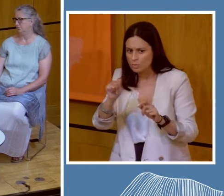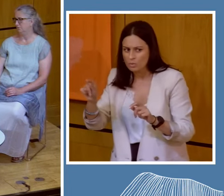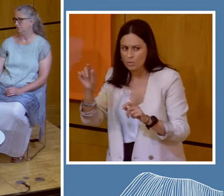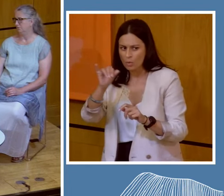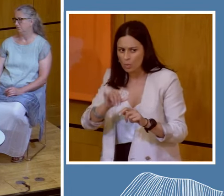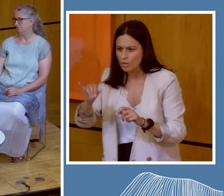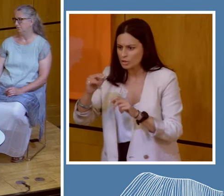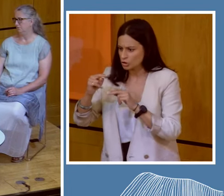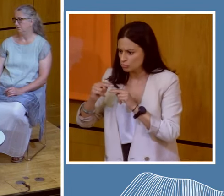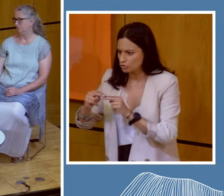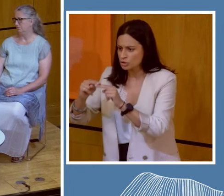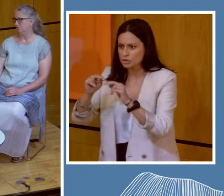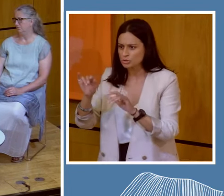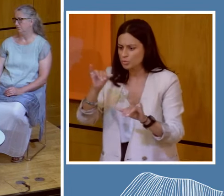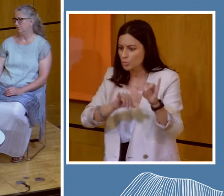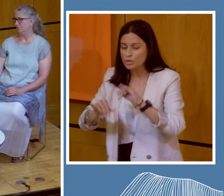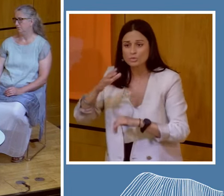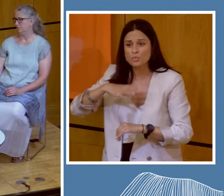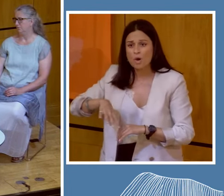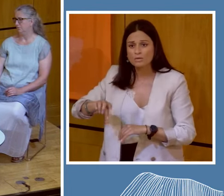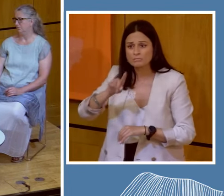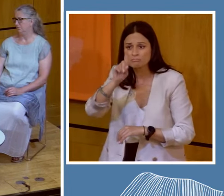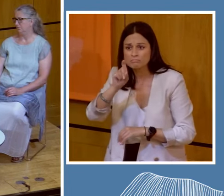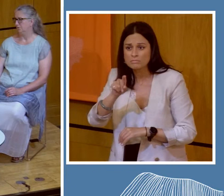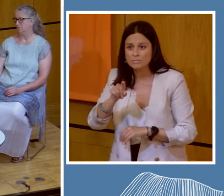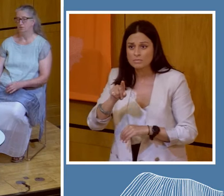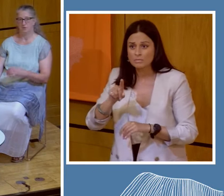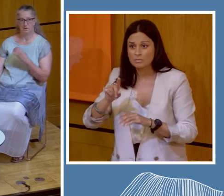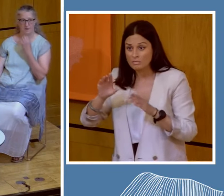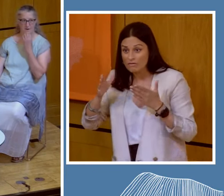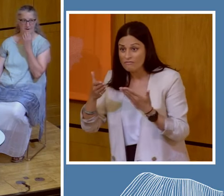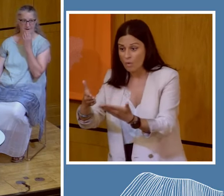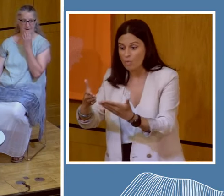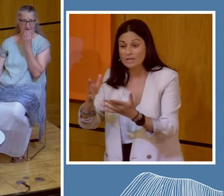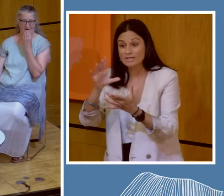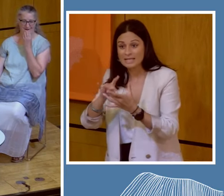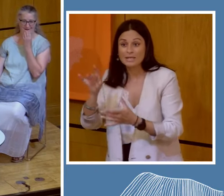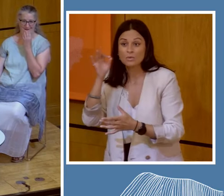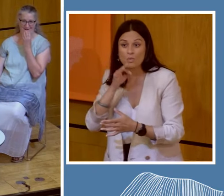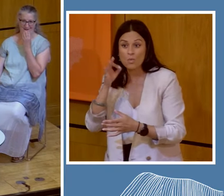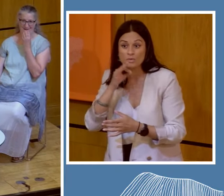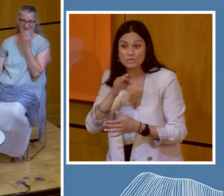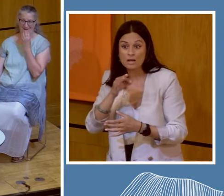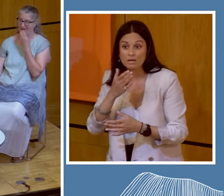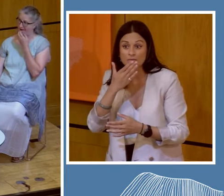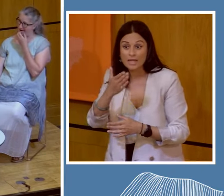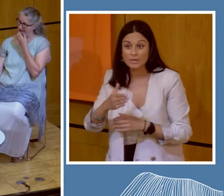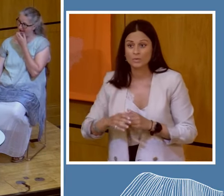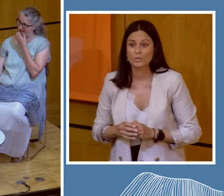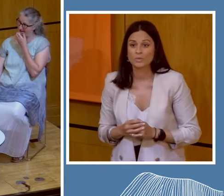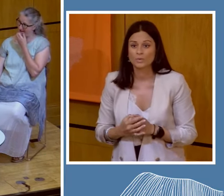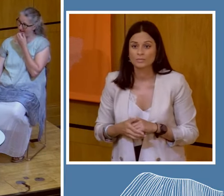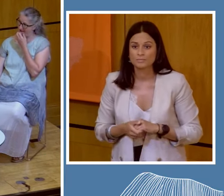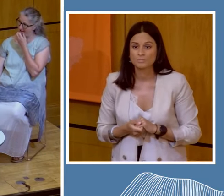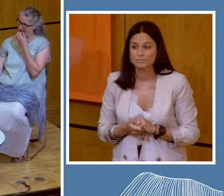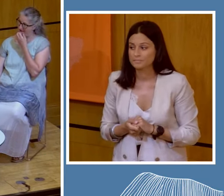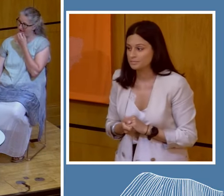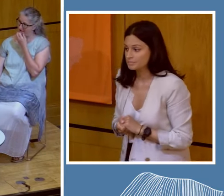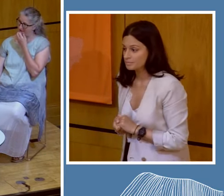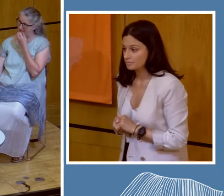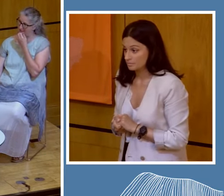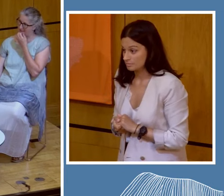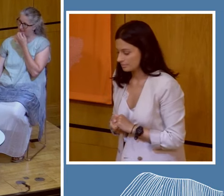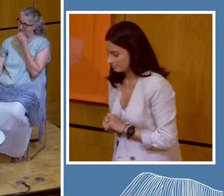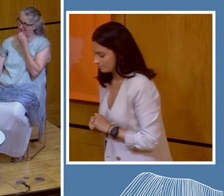medicine systems do we want? That's all focused around water. Thank you. Thank you. Did you